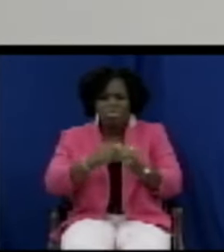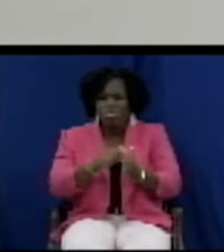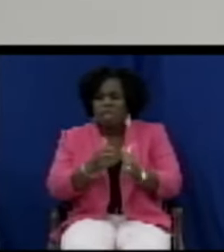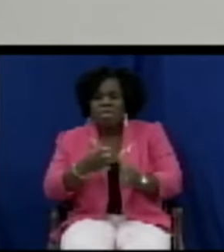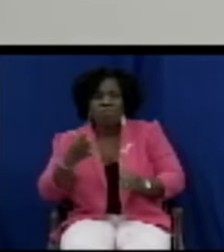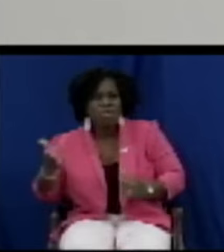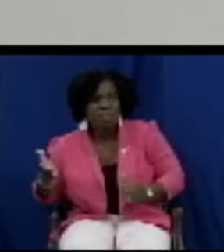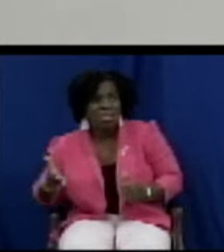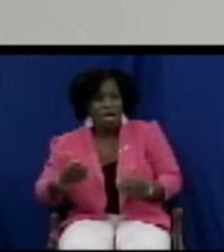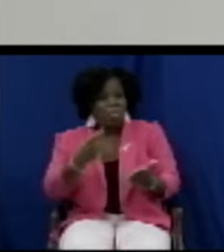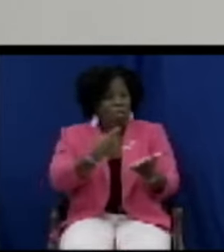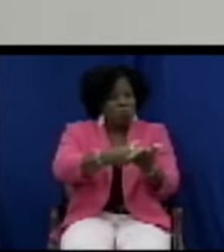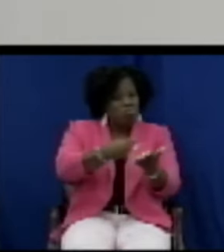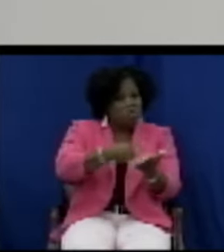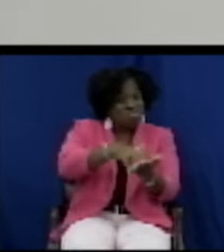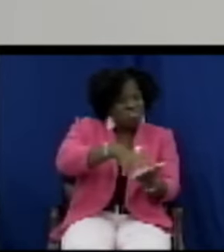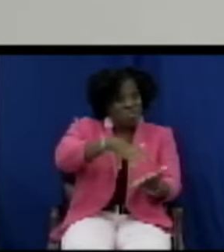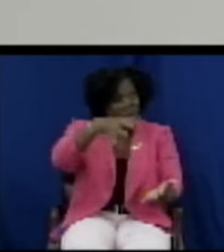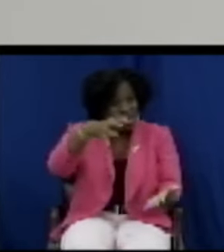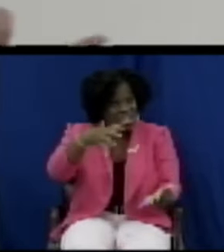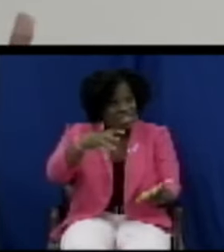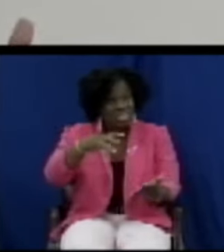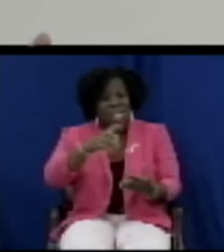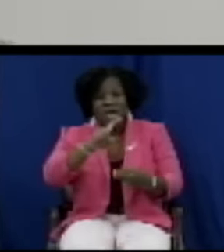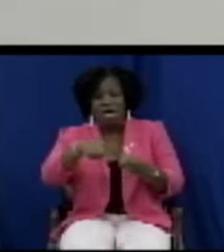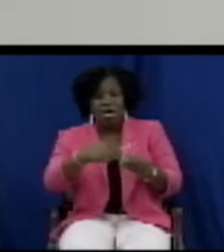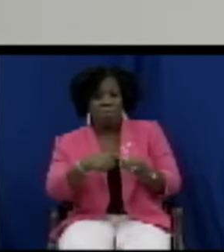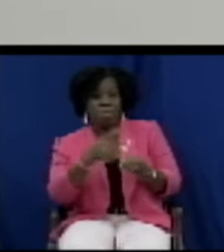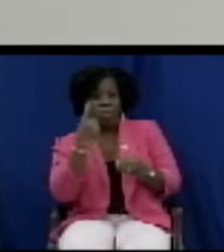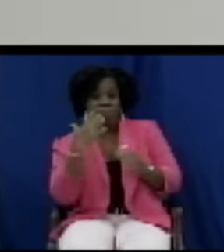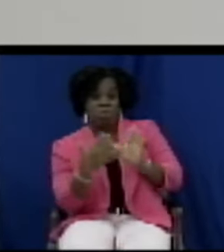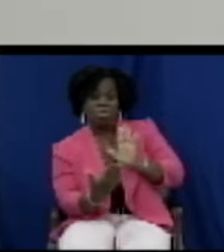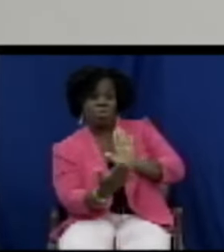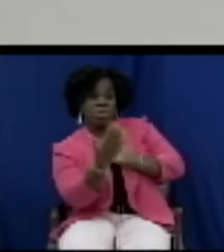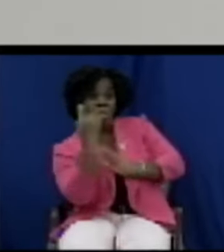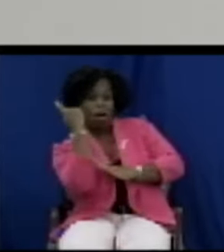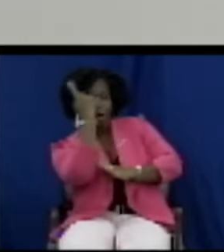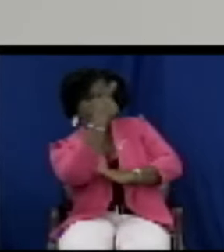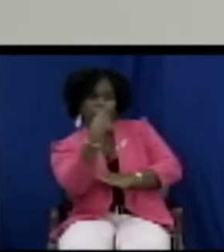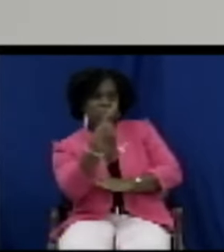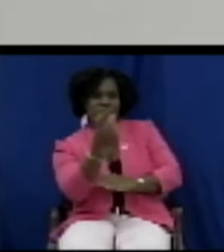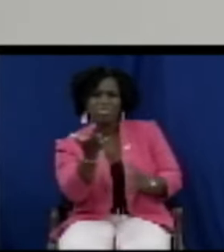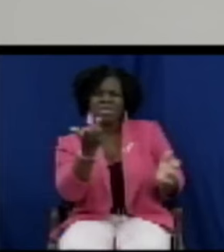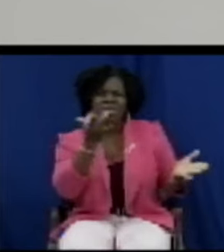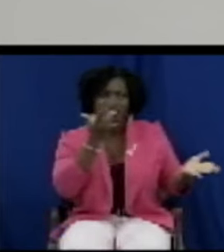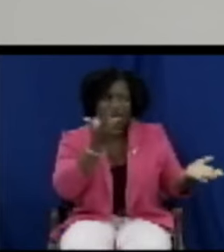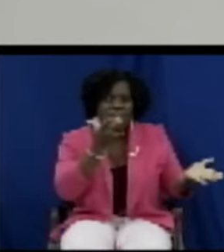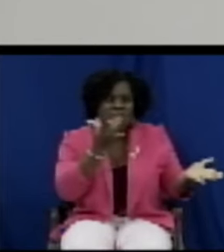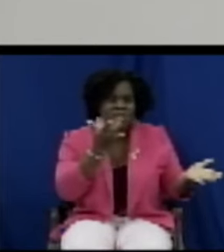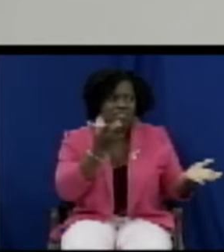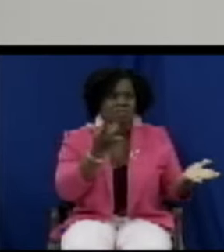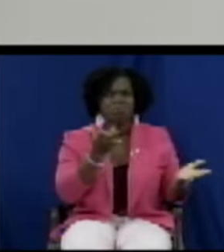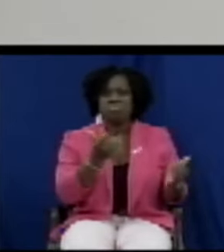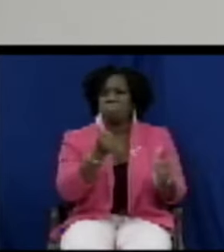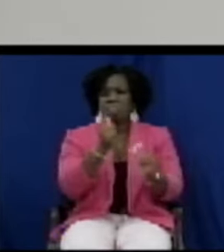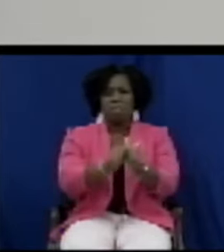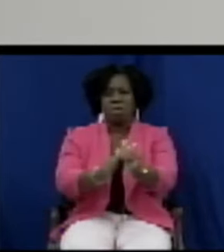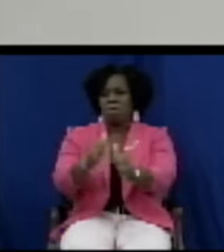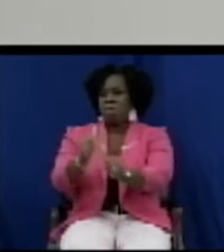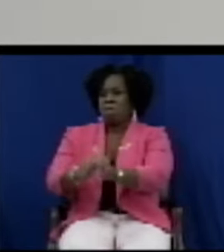complaints about the price there complaints about the appearance there are complaints about the taste there is complaints about practically